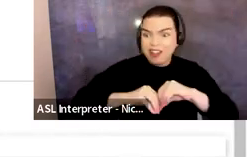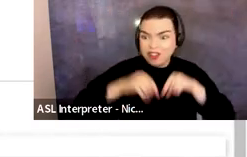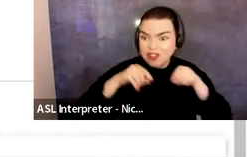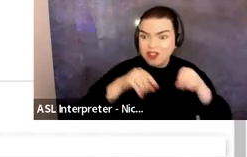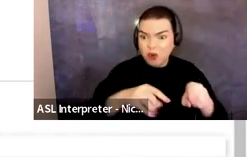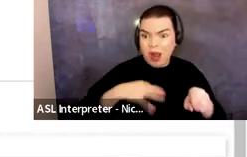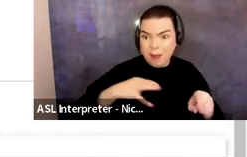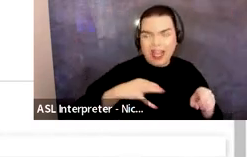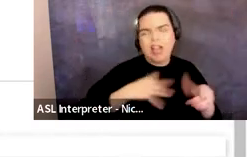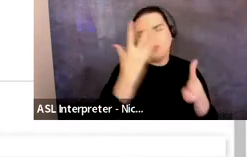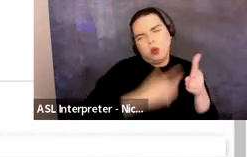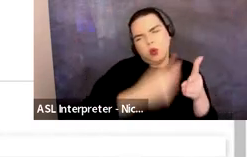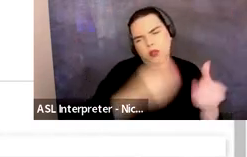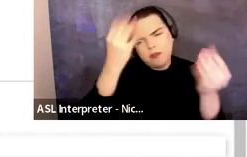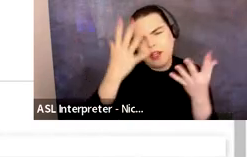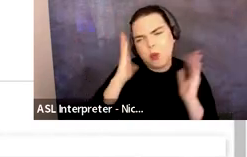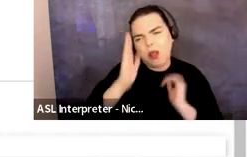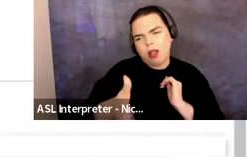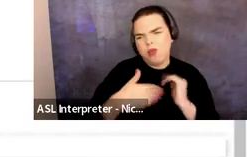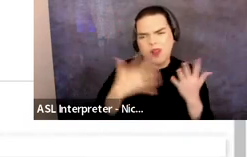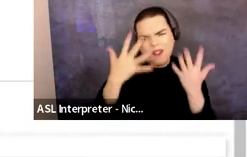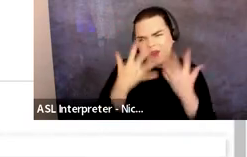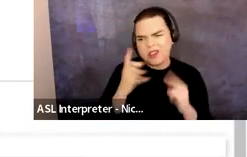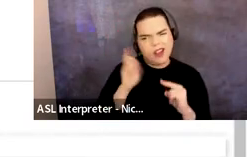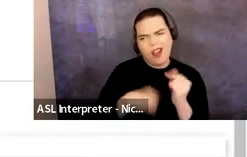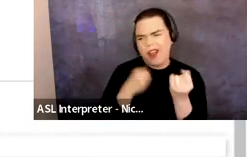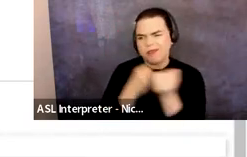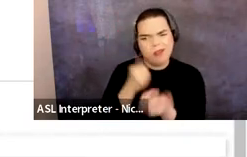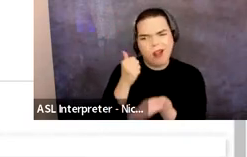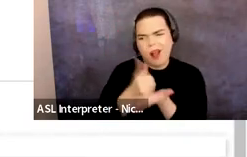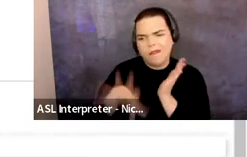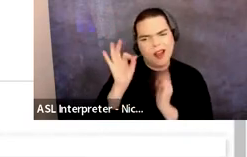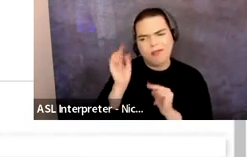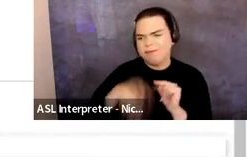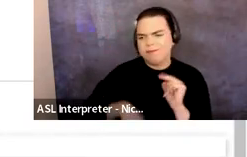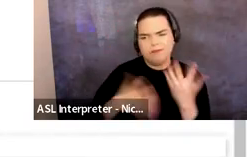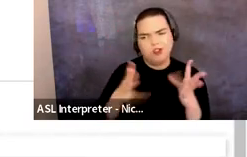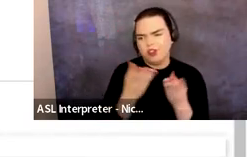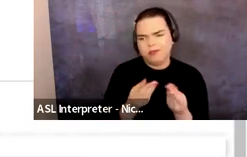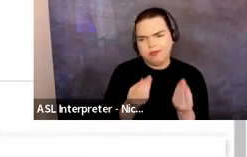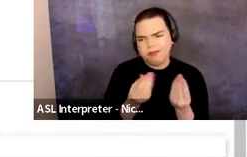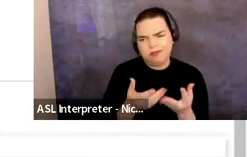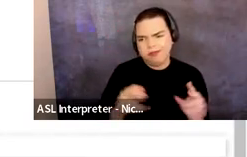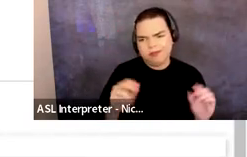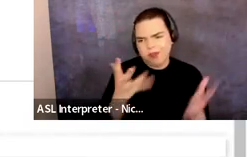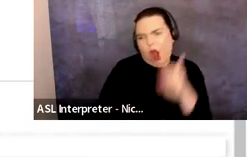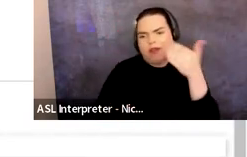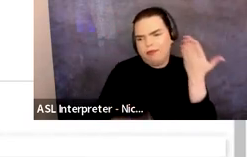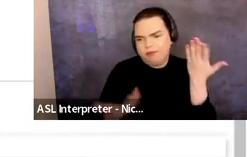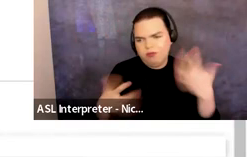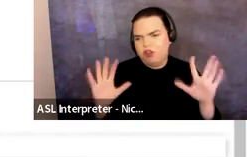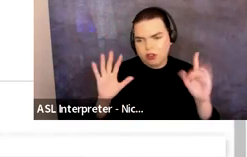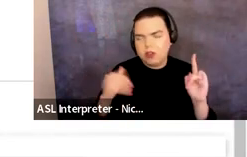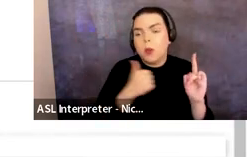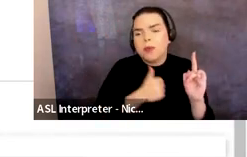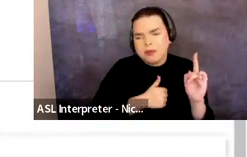information we unfortunately can't do anything to help retrieve that. So please please remember to save. I